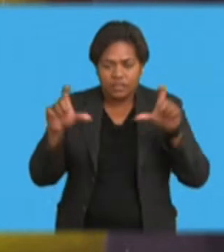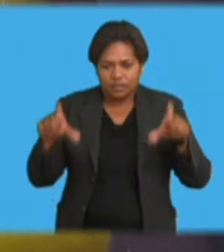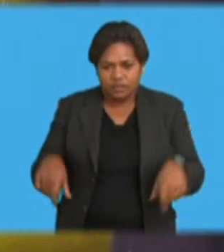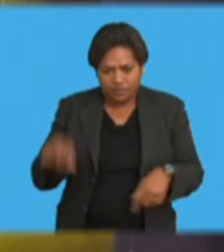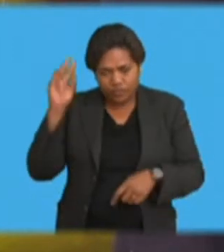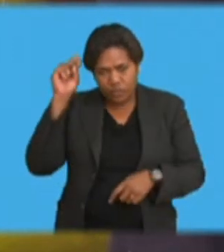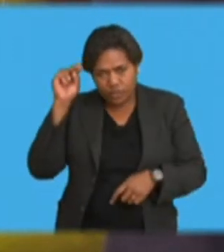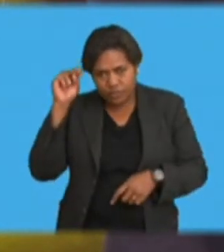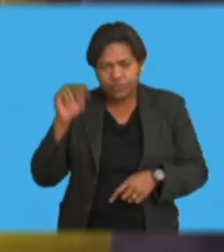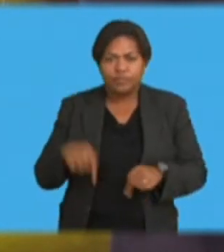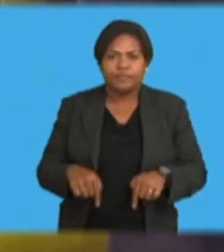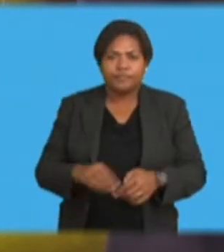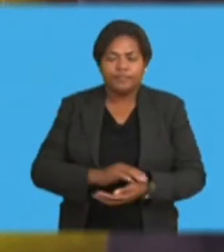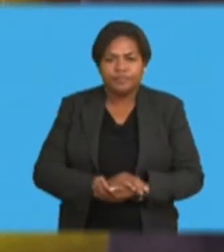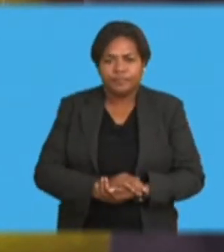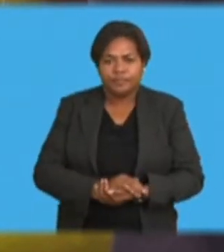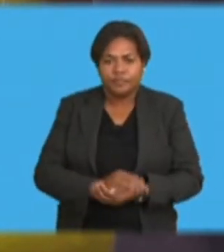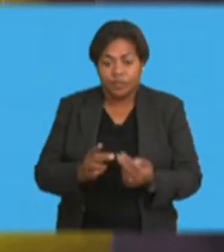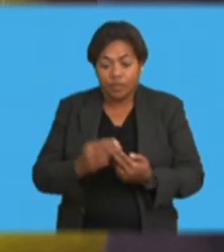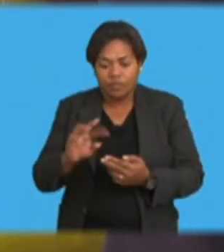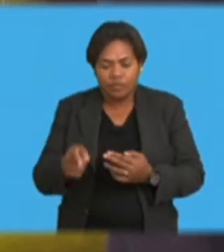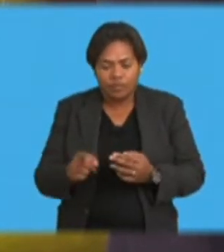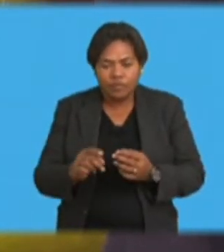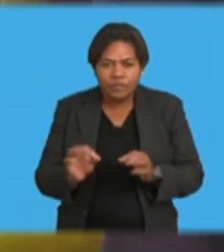institutions in Fiji without any regulation whatsoever.